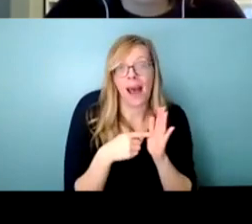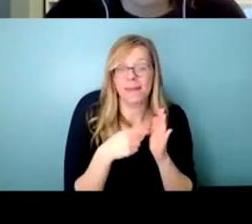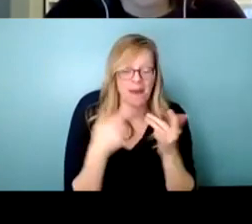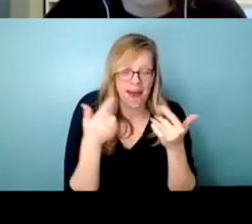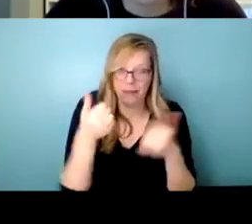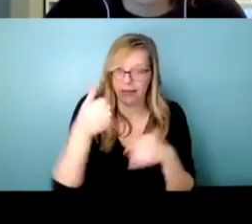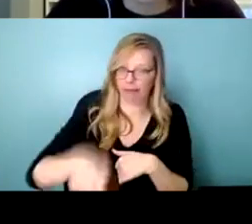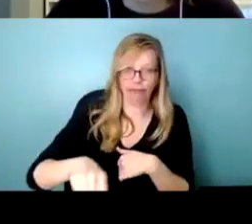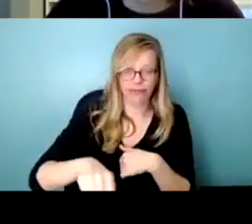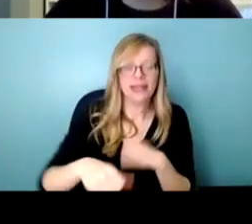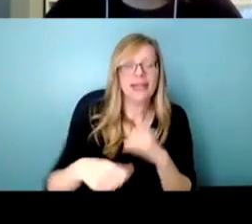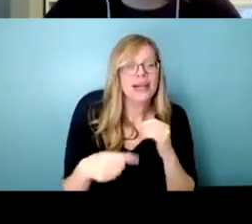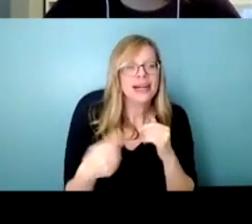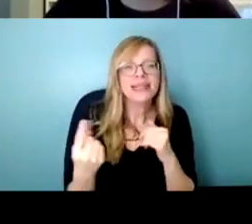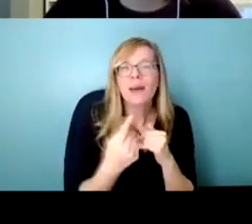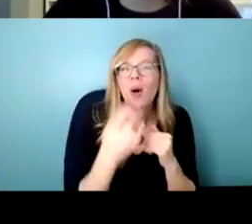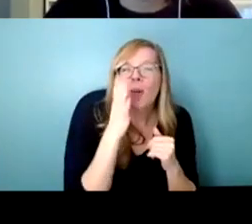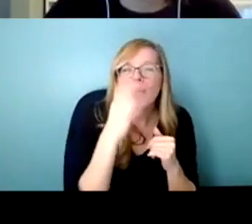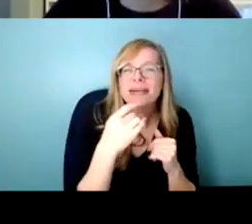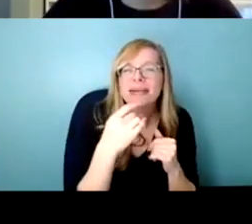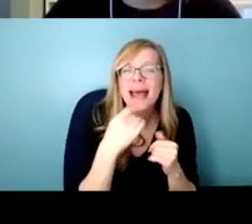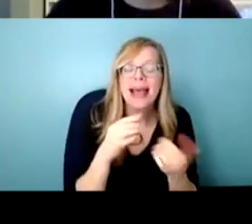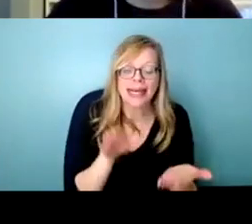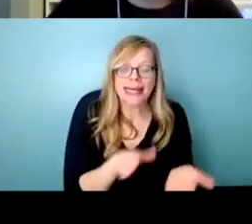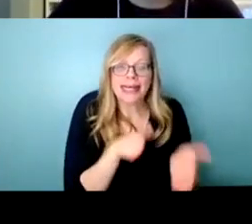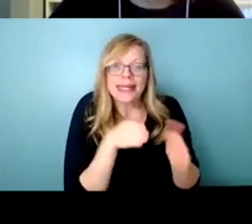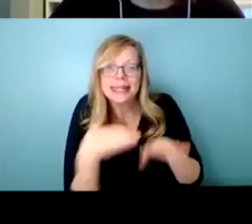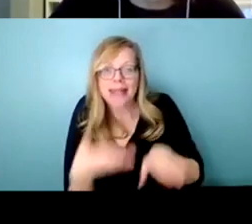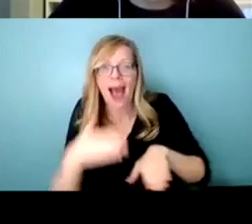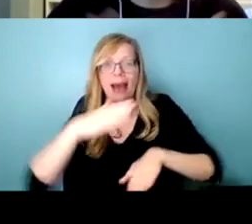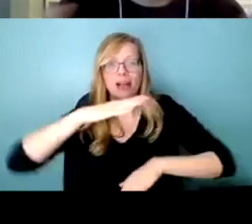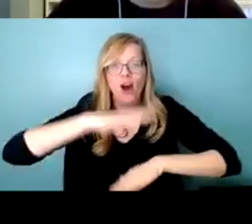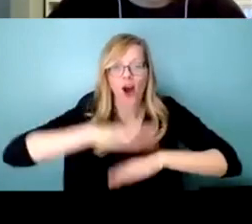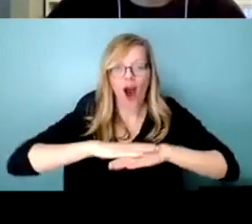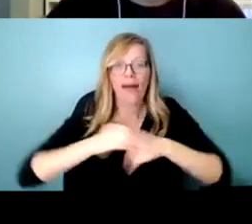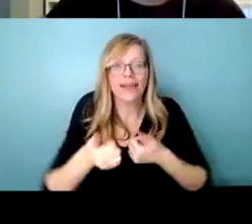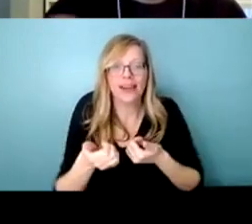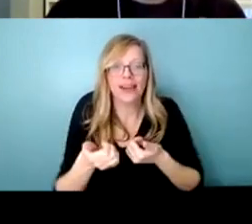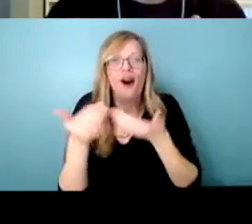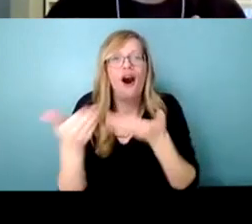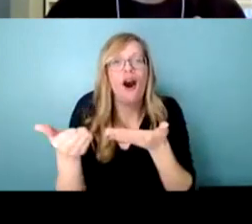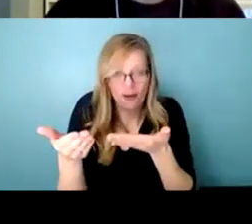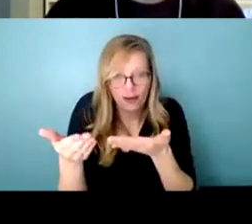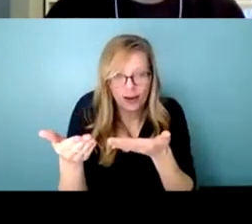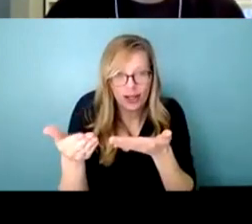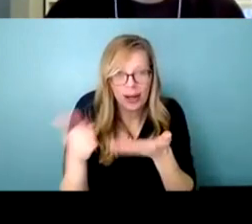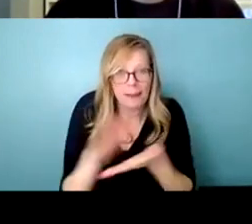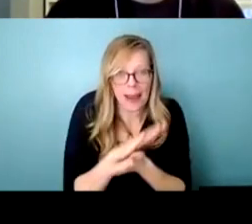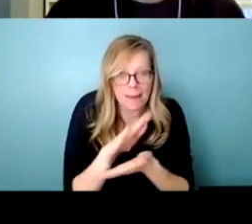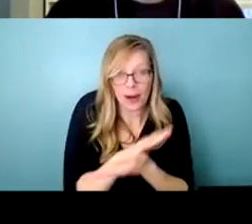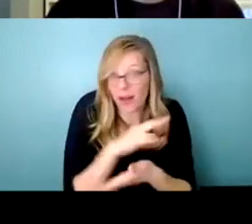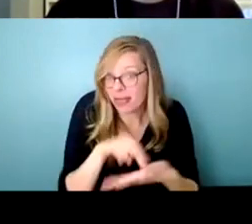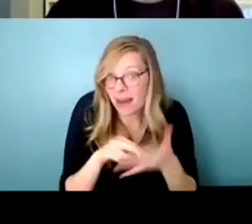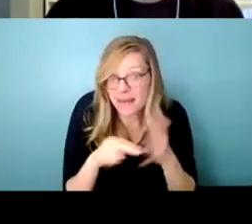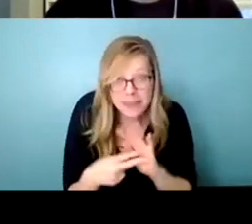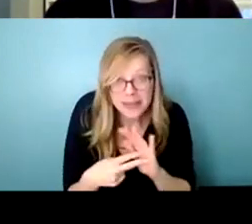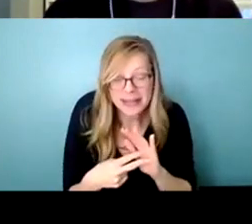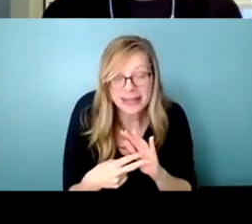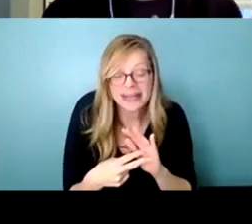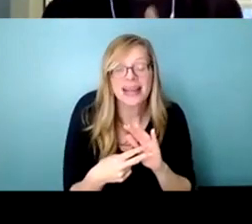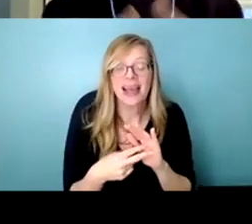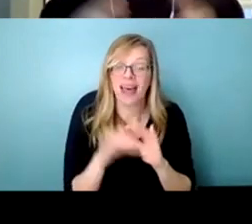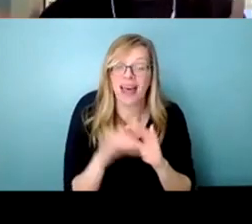somebody saying something like it it died on the on the offer paper um so that what that means is